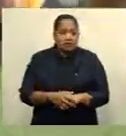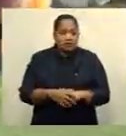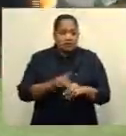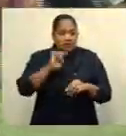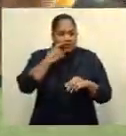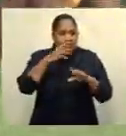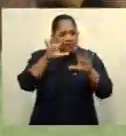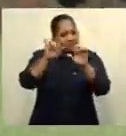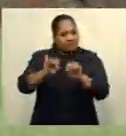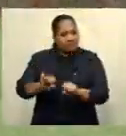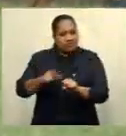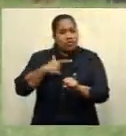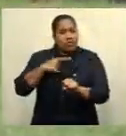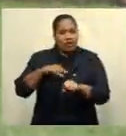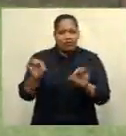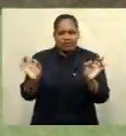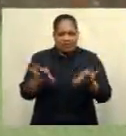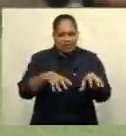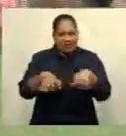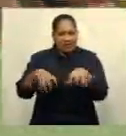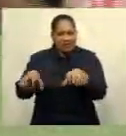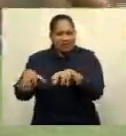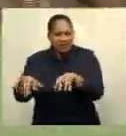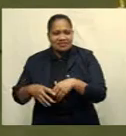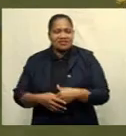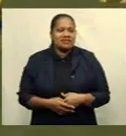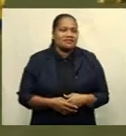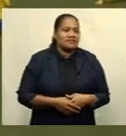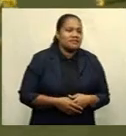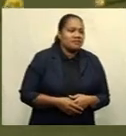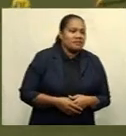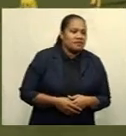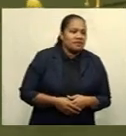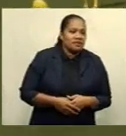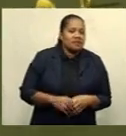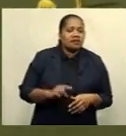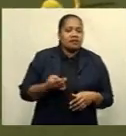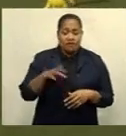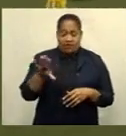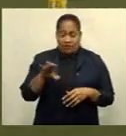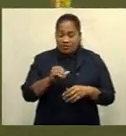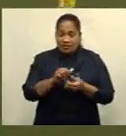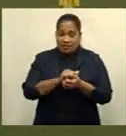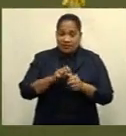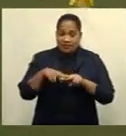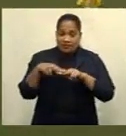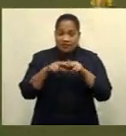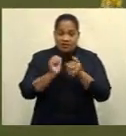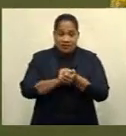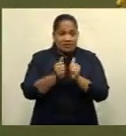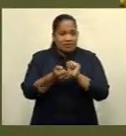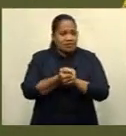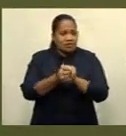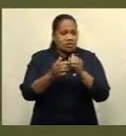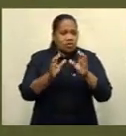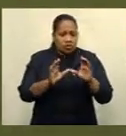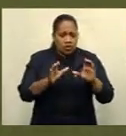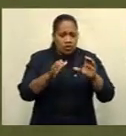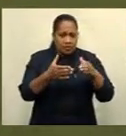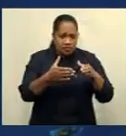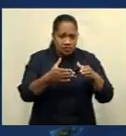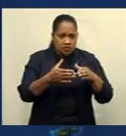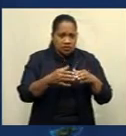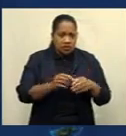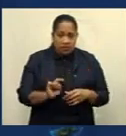engagement. Any return to sports is going to be a gradual situation according to the Fiji Sports Commission. In the first case it will be